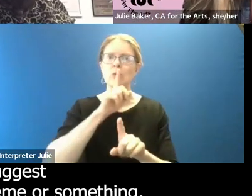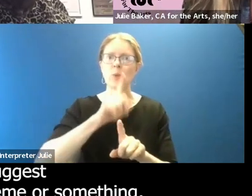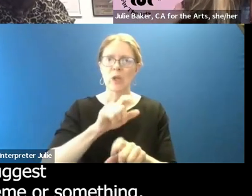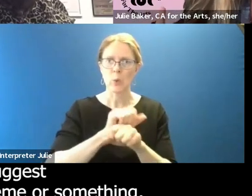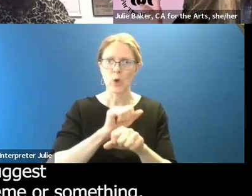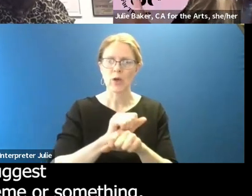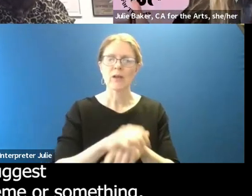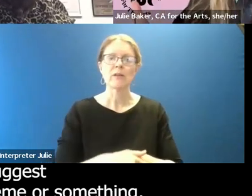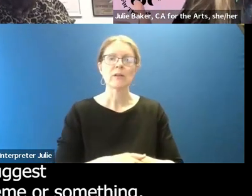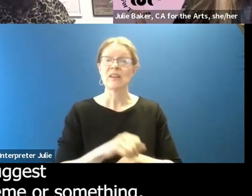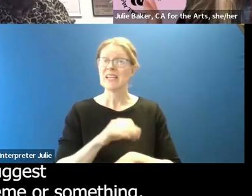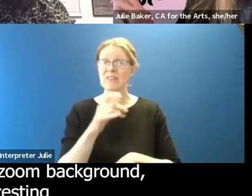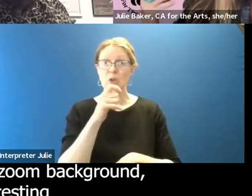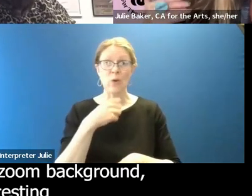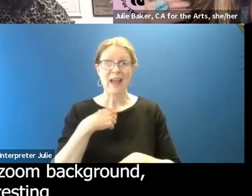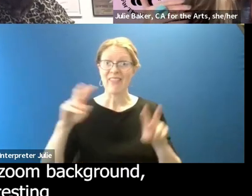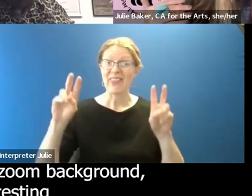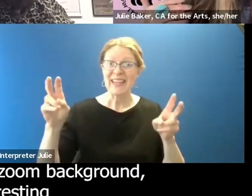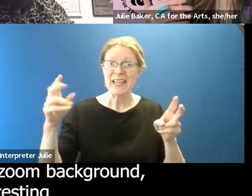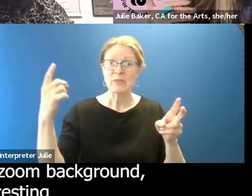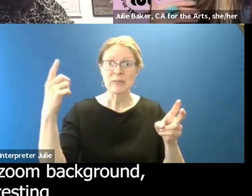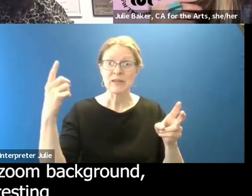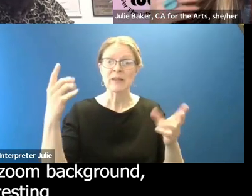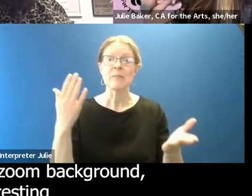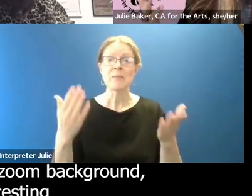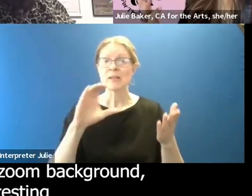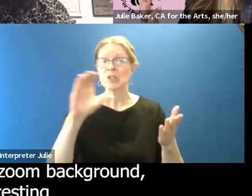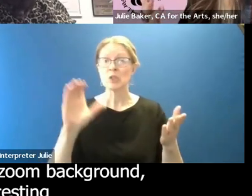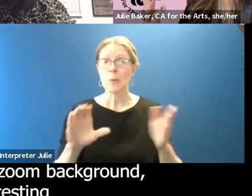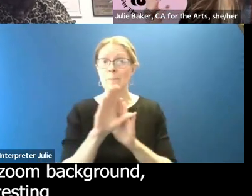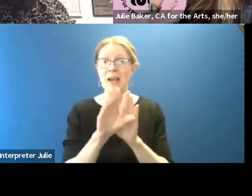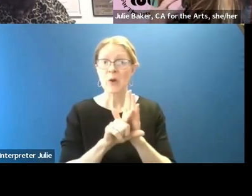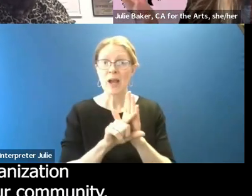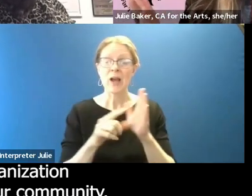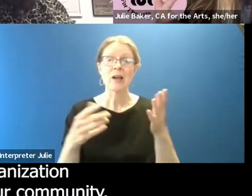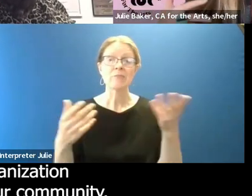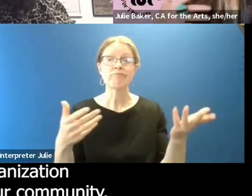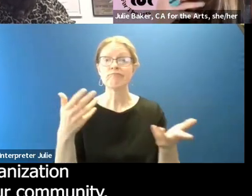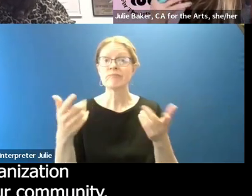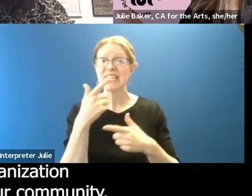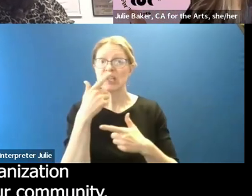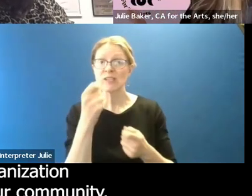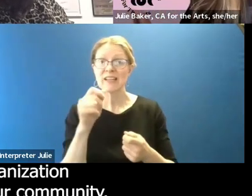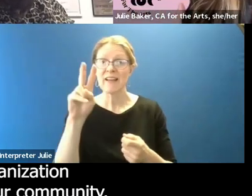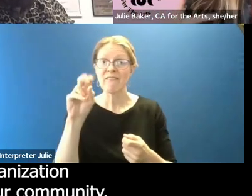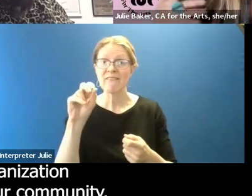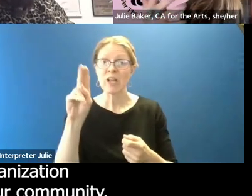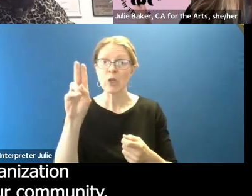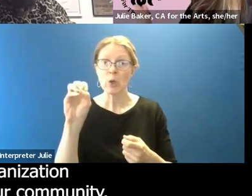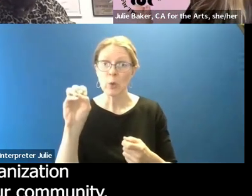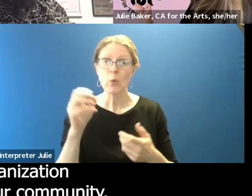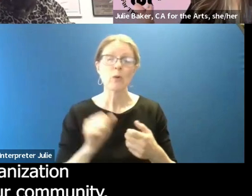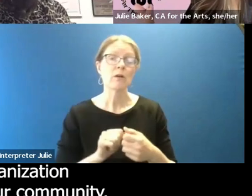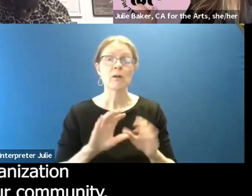I would suggest if you don't have a theme or something, maybe you have your Zoom background, be an interesting venue or organization